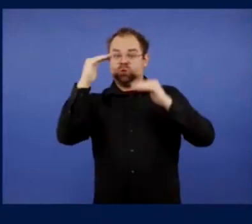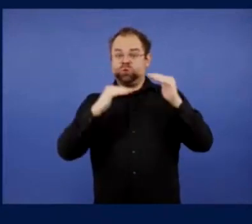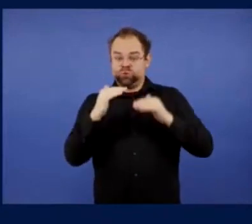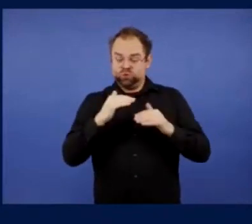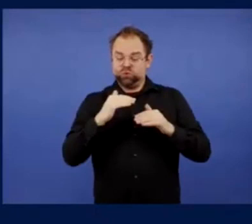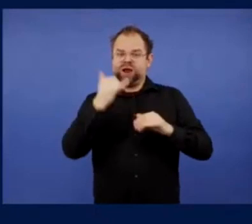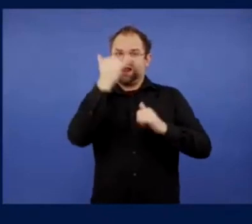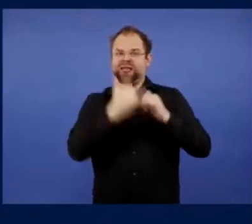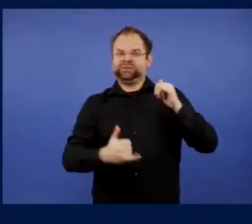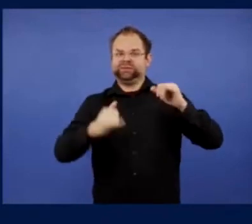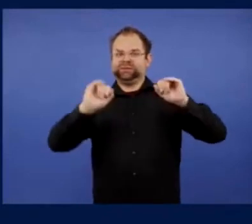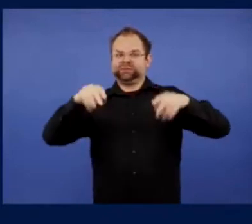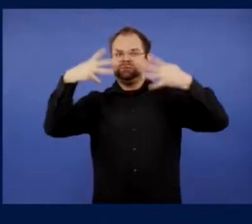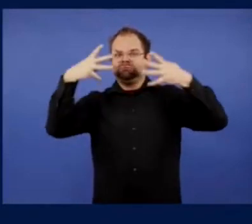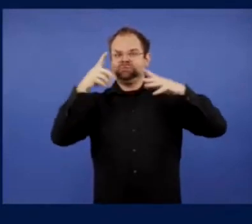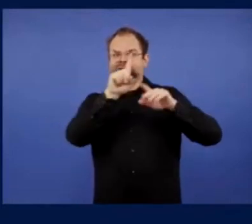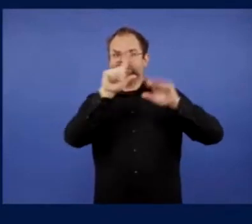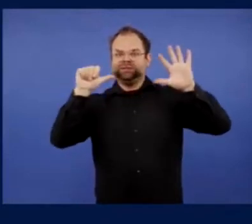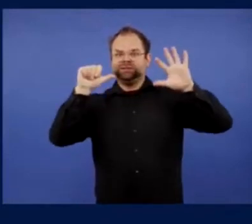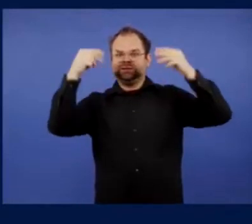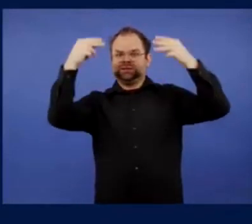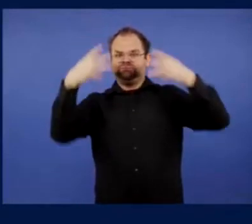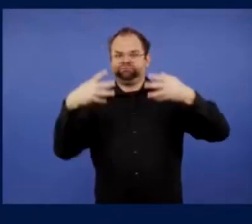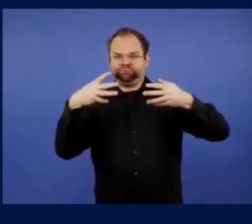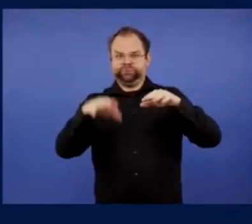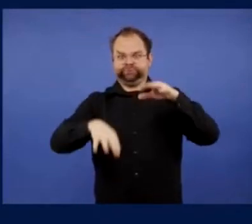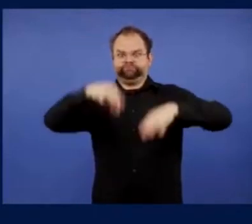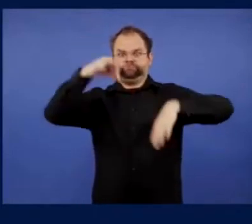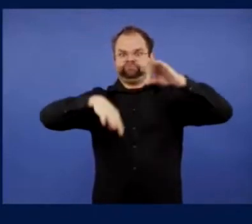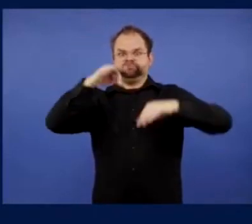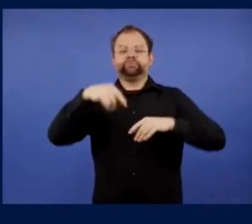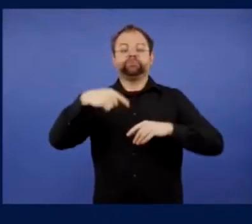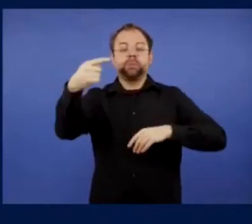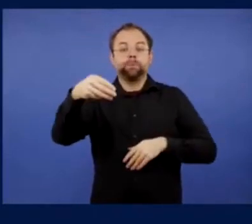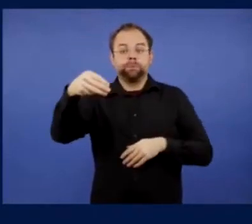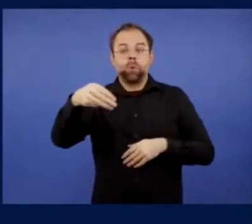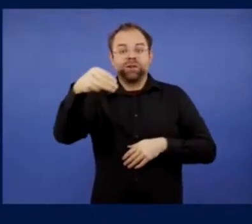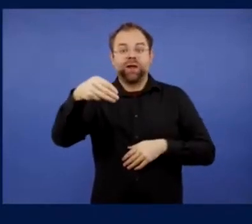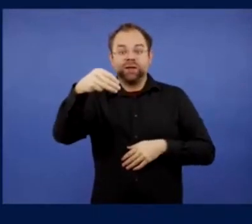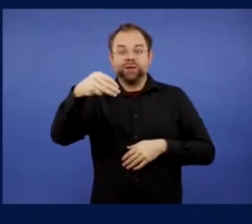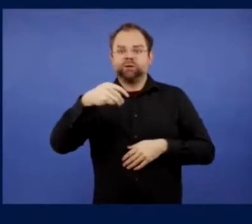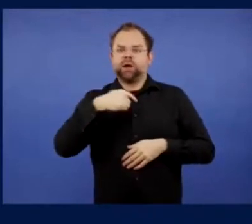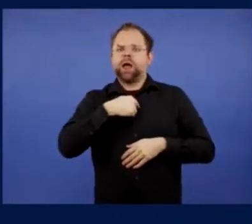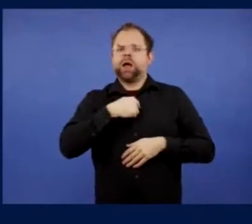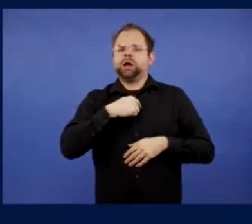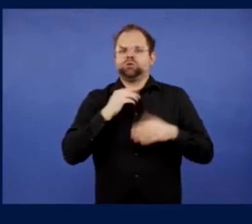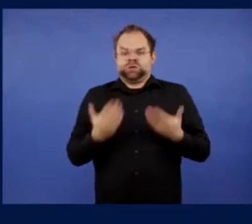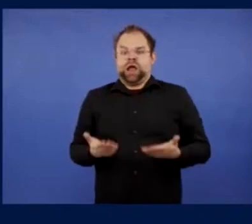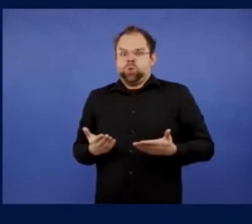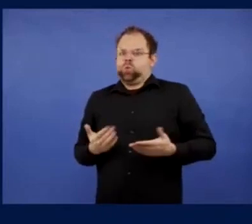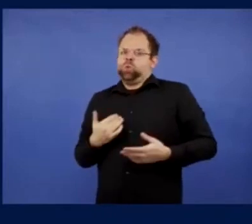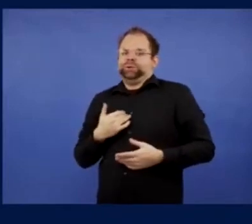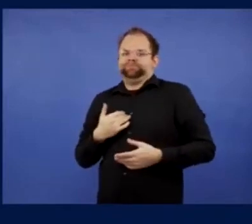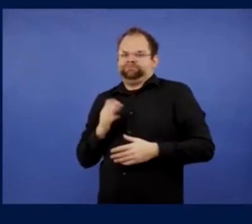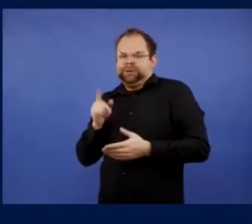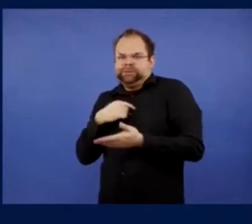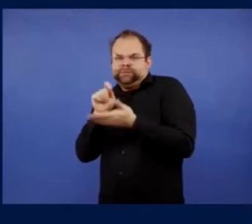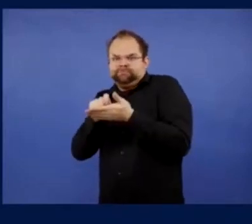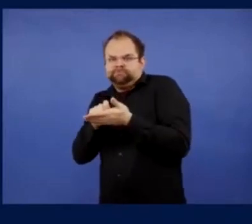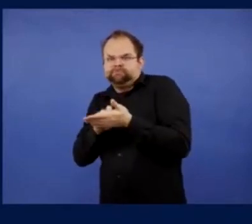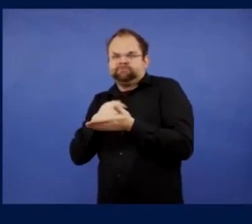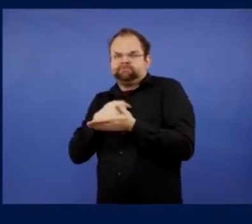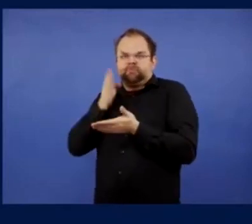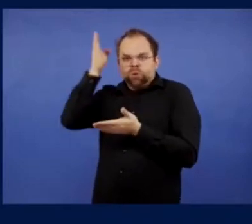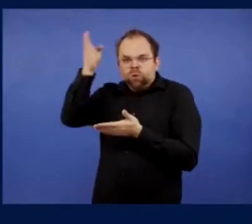These are real issues. You know, how do we get the ground? What is available in the ground? And there's a lot of things that you'd have to